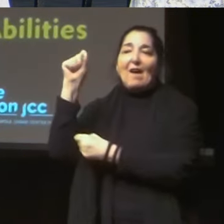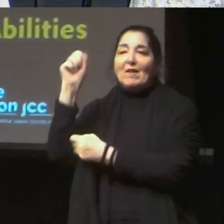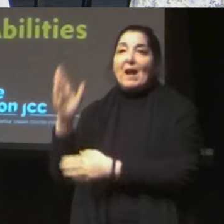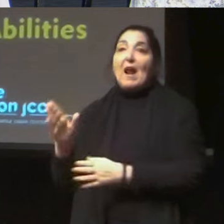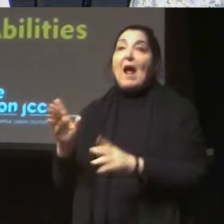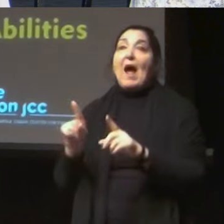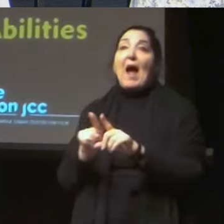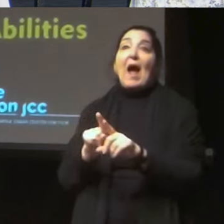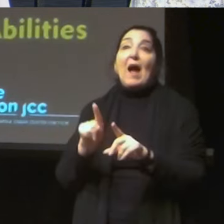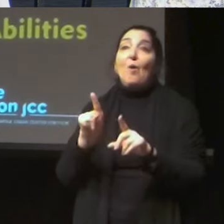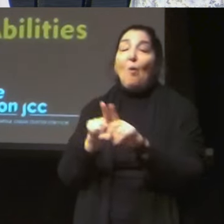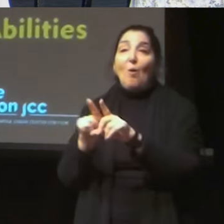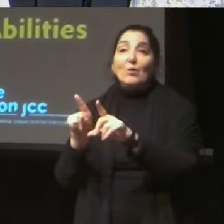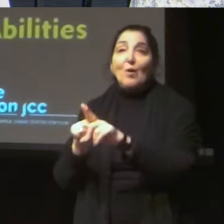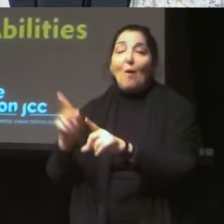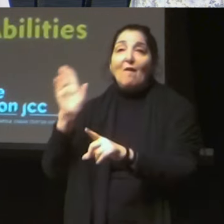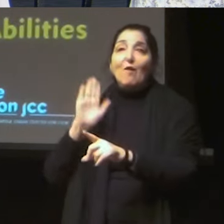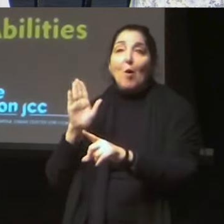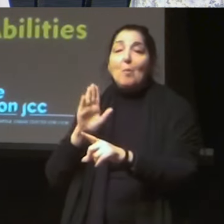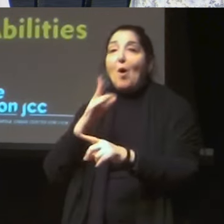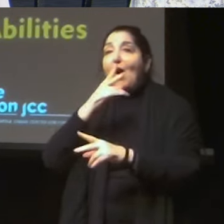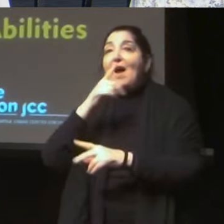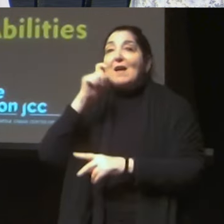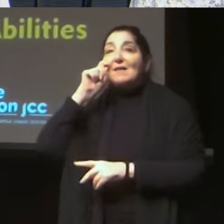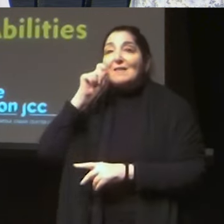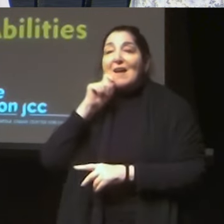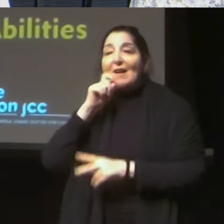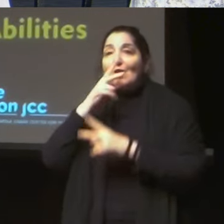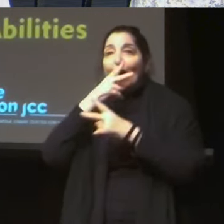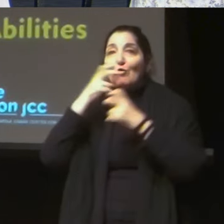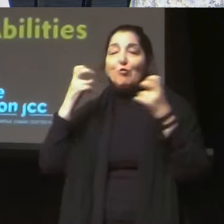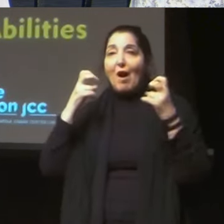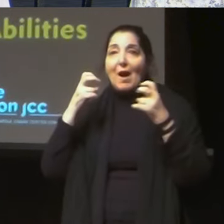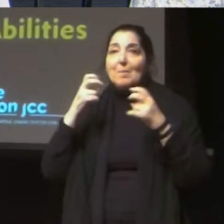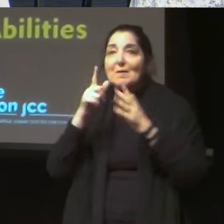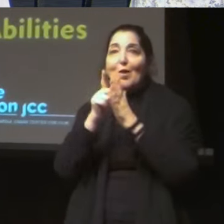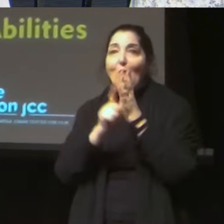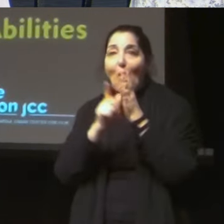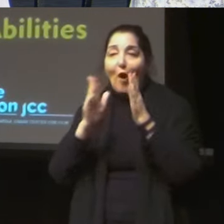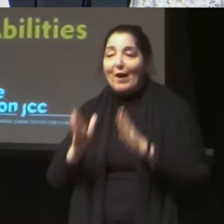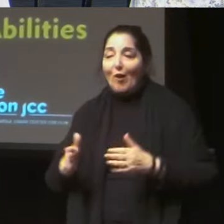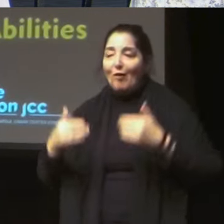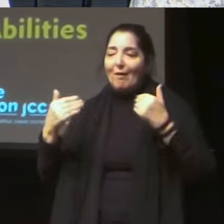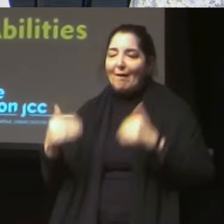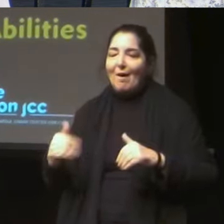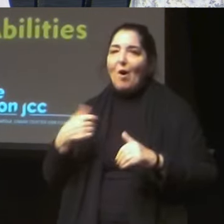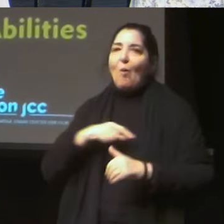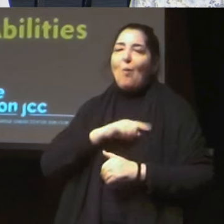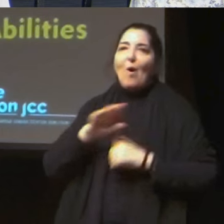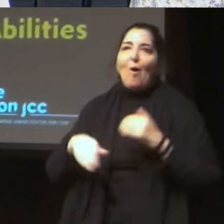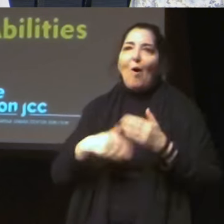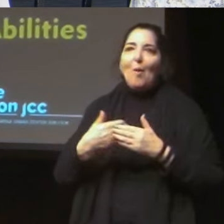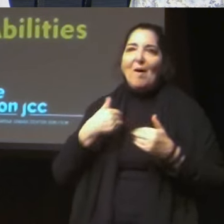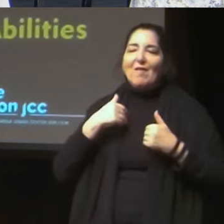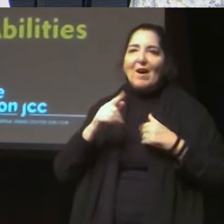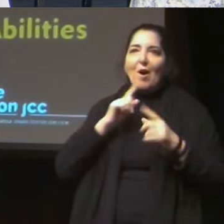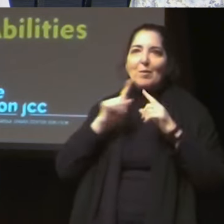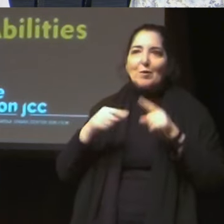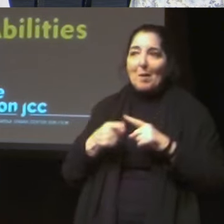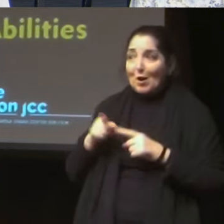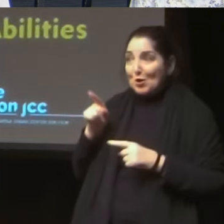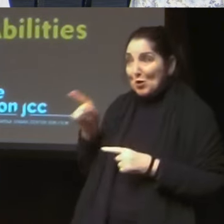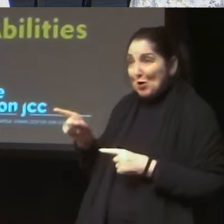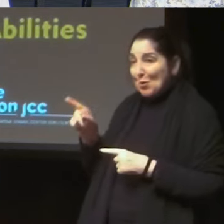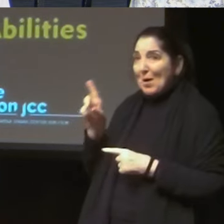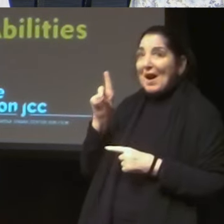and, and it, it's like life imitating art living life. You can't tell us what you think about